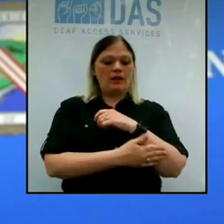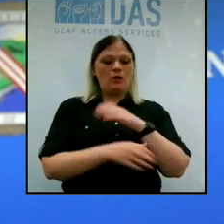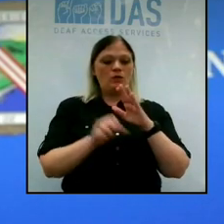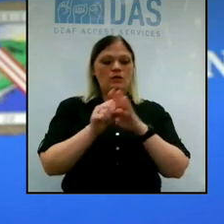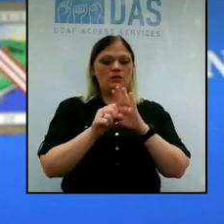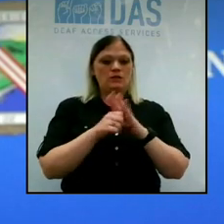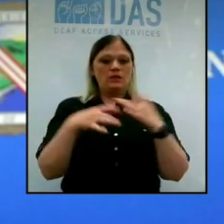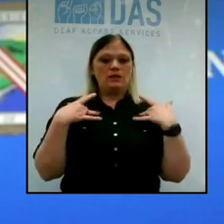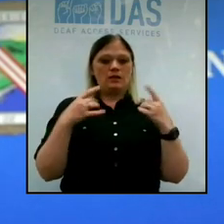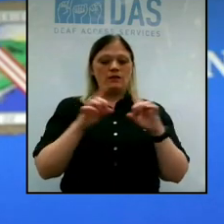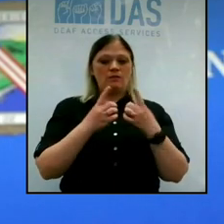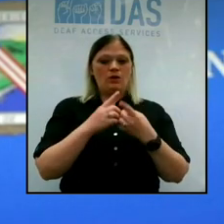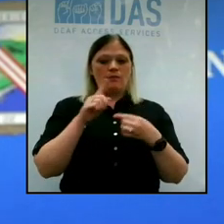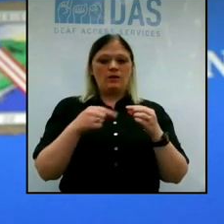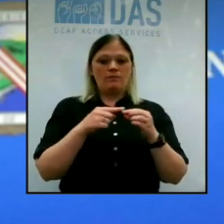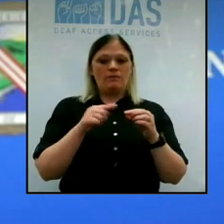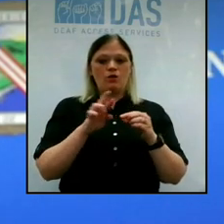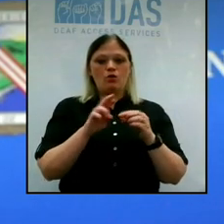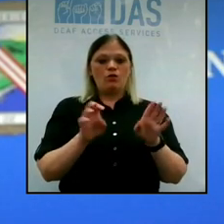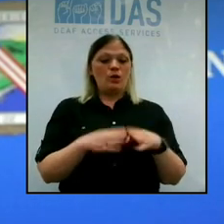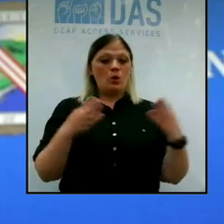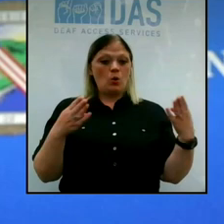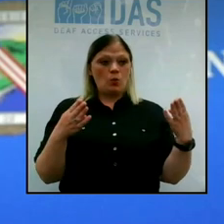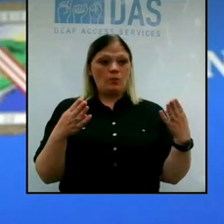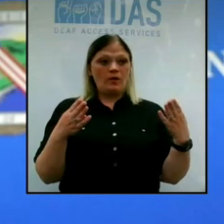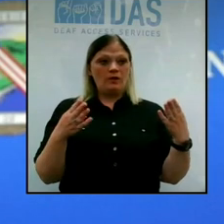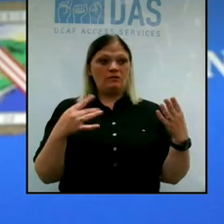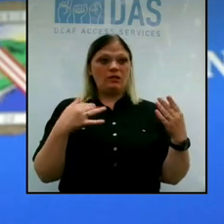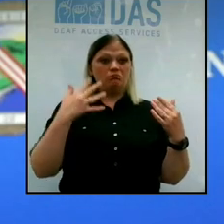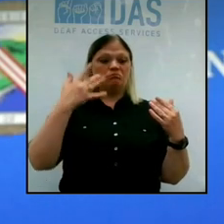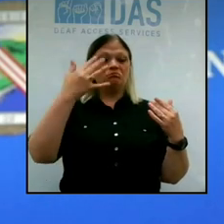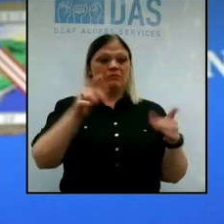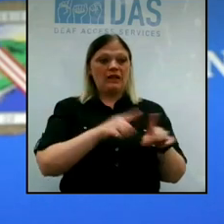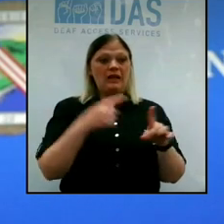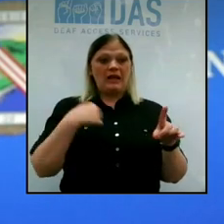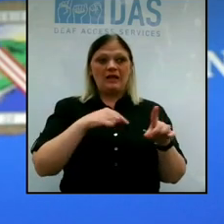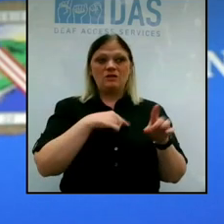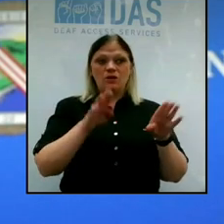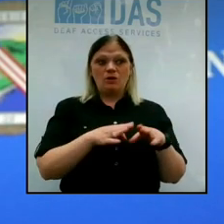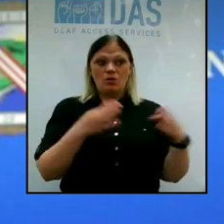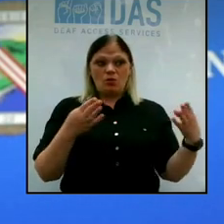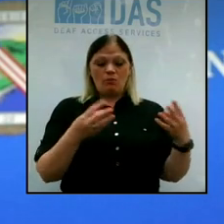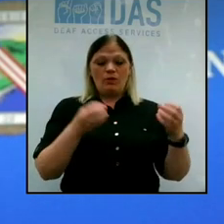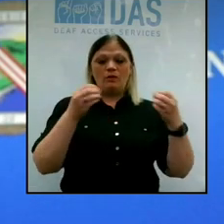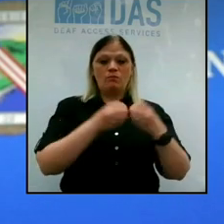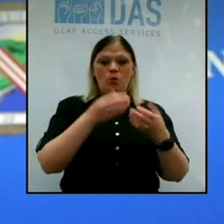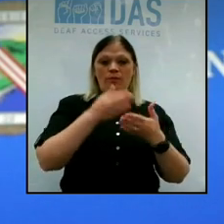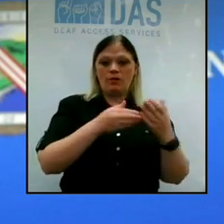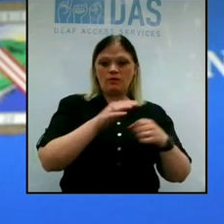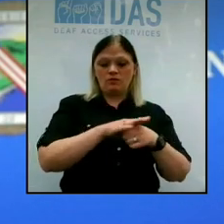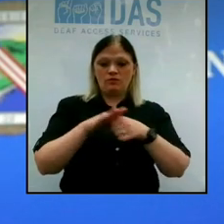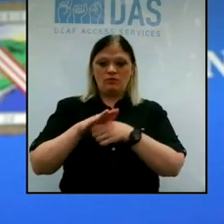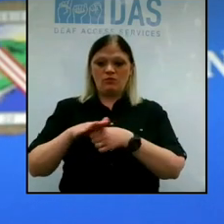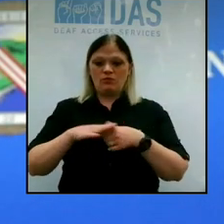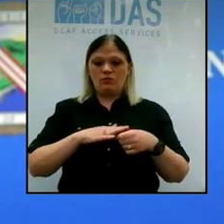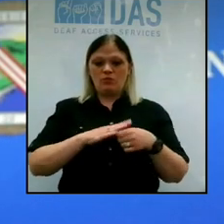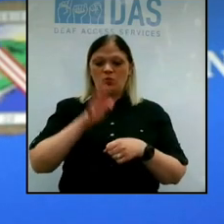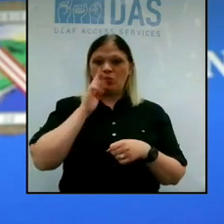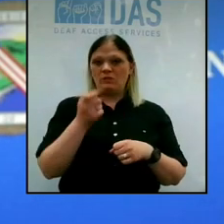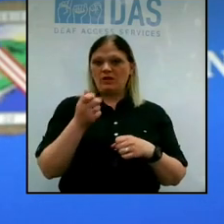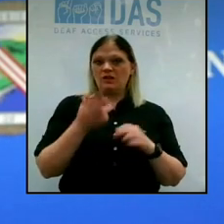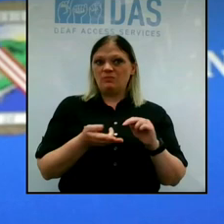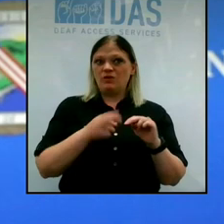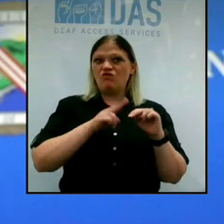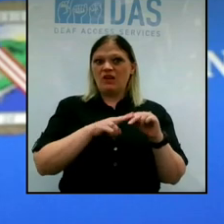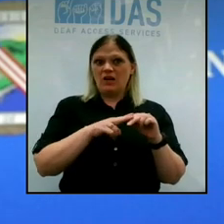in regard to reopening. You know, one would imagine that inevitably as we open up more sectors of the region, there's going to be a slight rise in